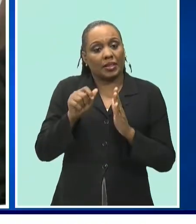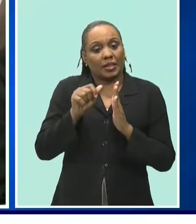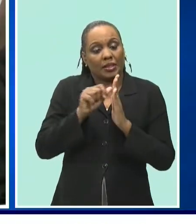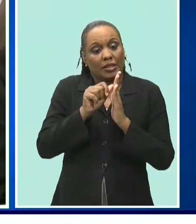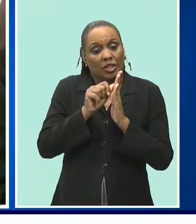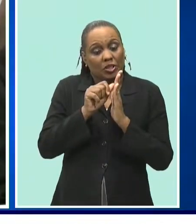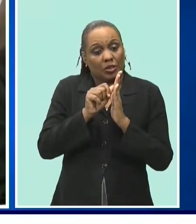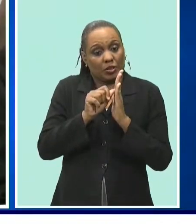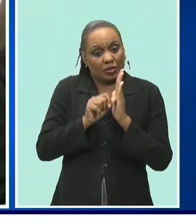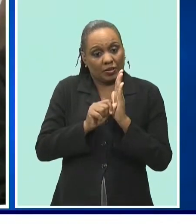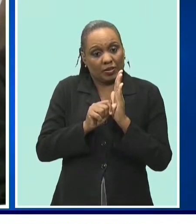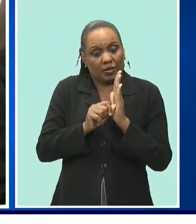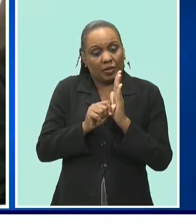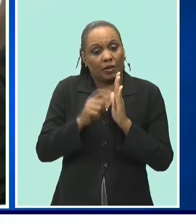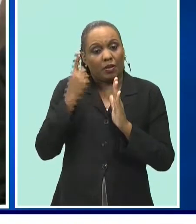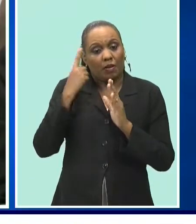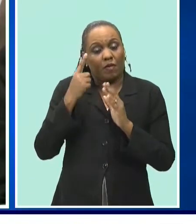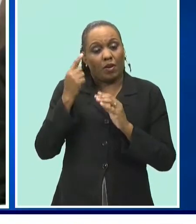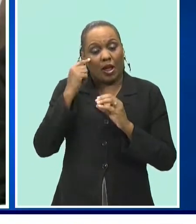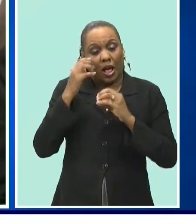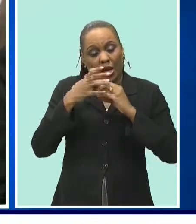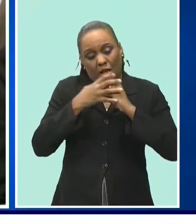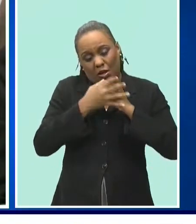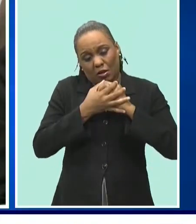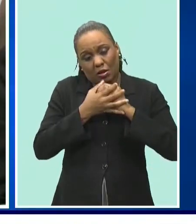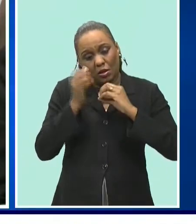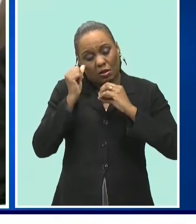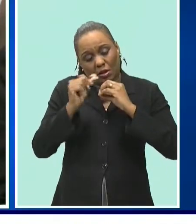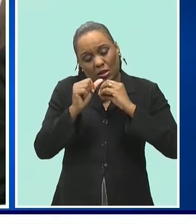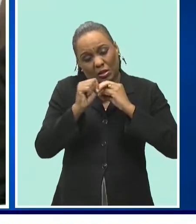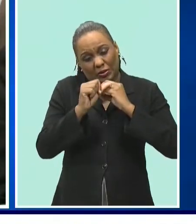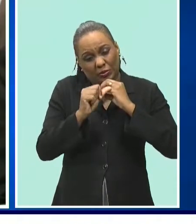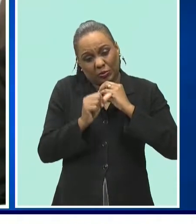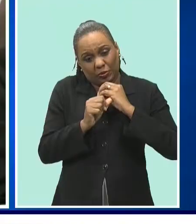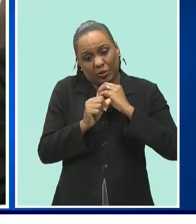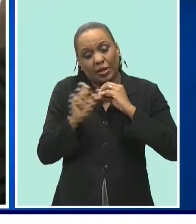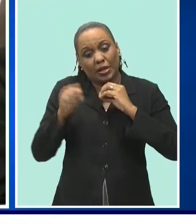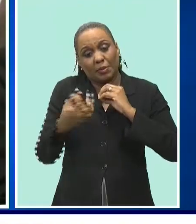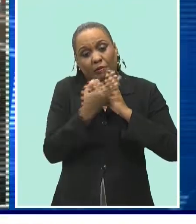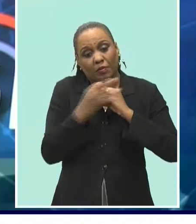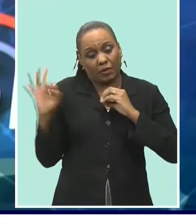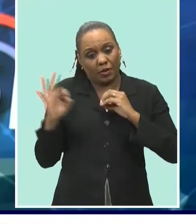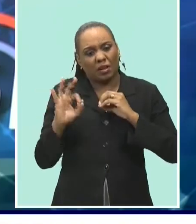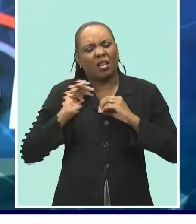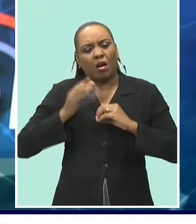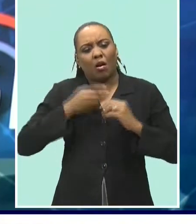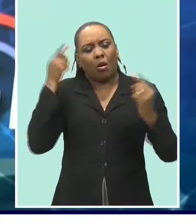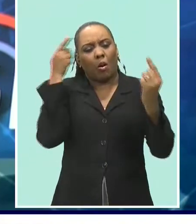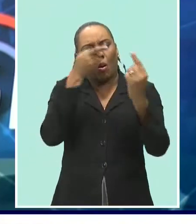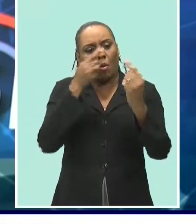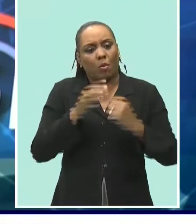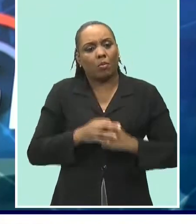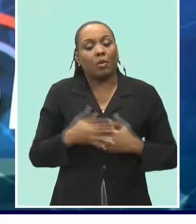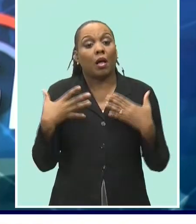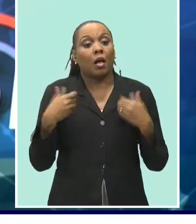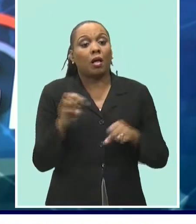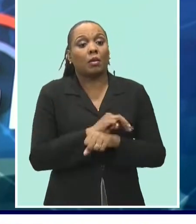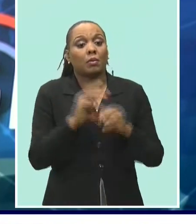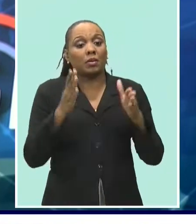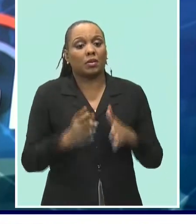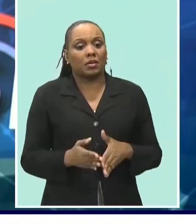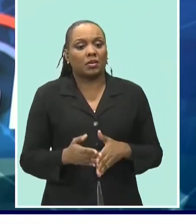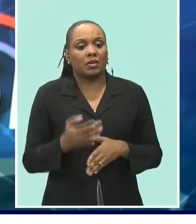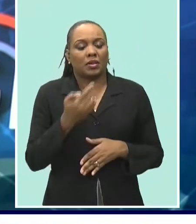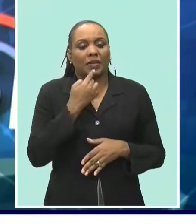the progression and the bulging of the eye they can get it free at the hospital and that is our objective and health minister lieutenant